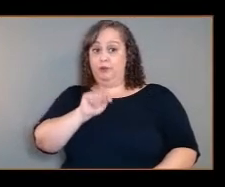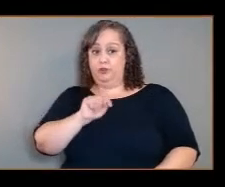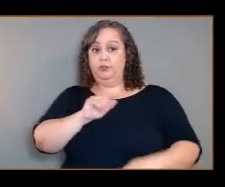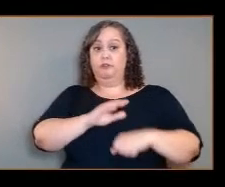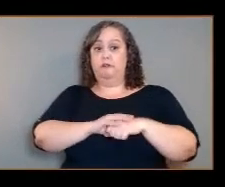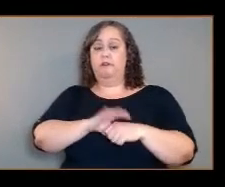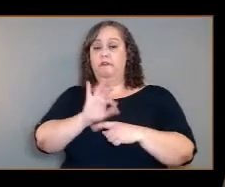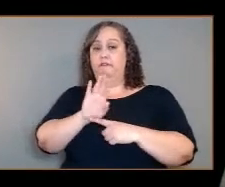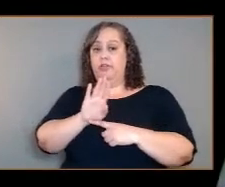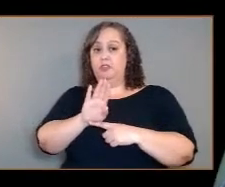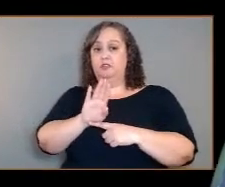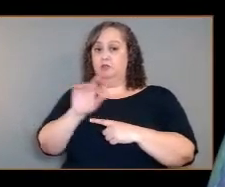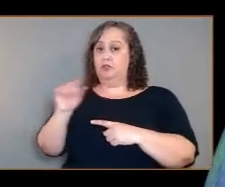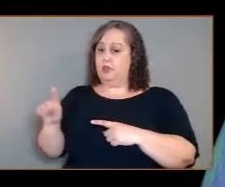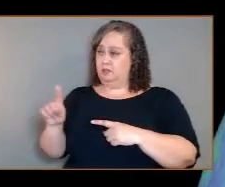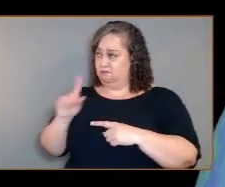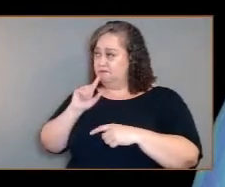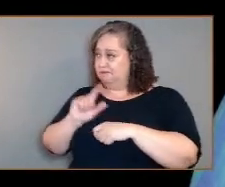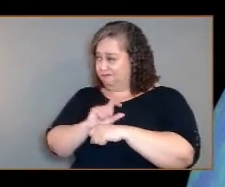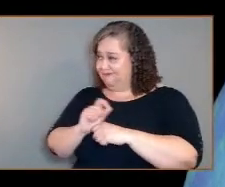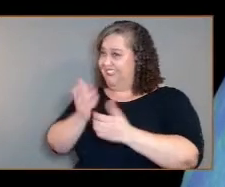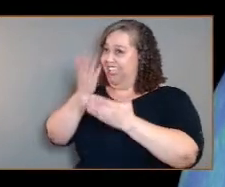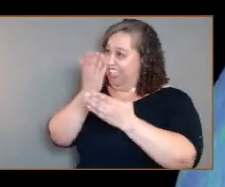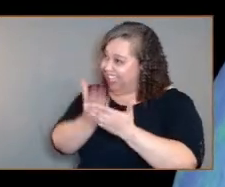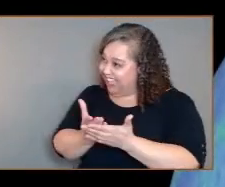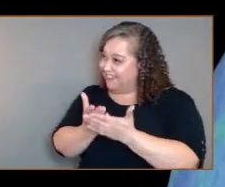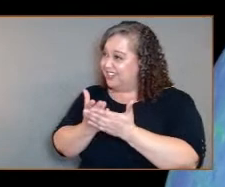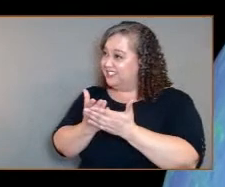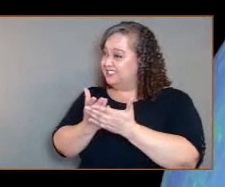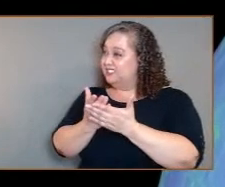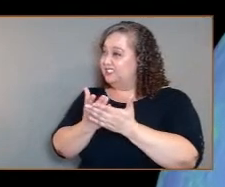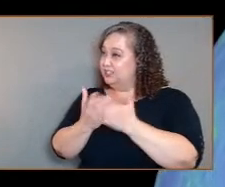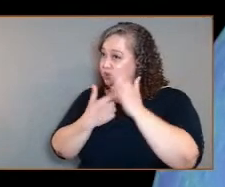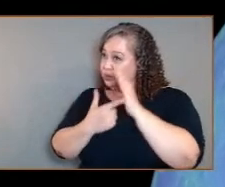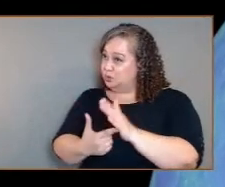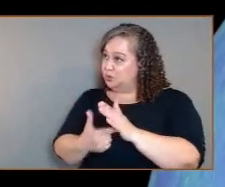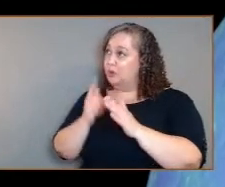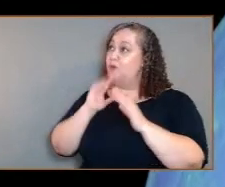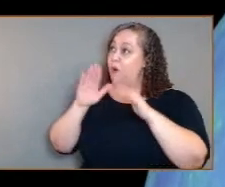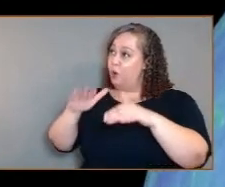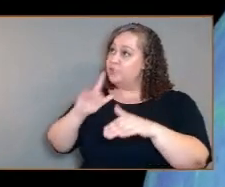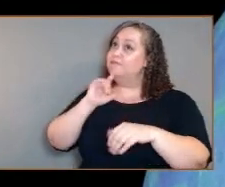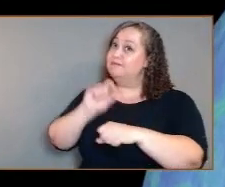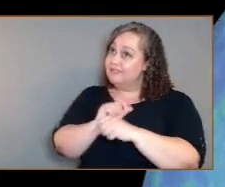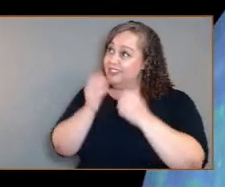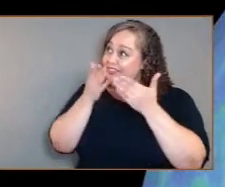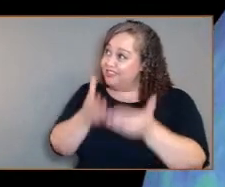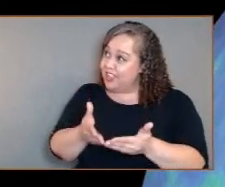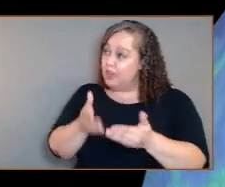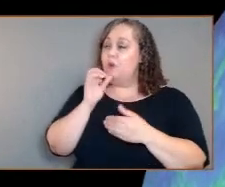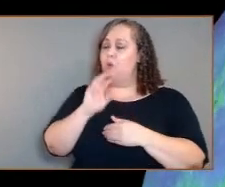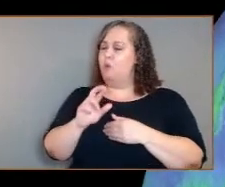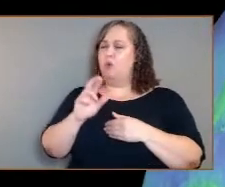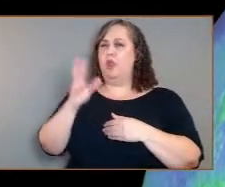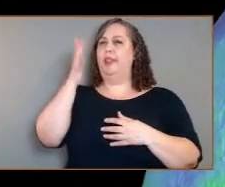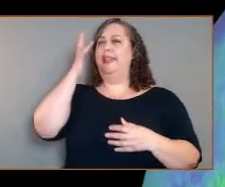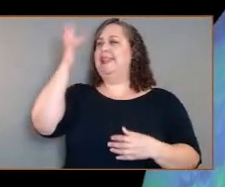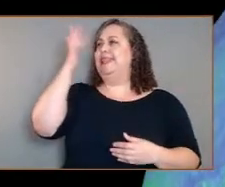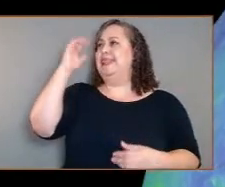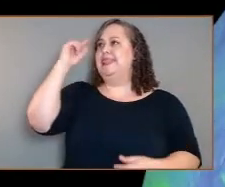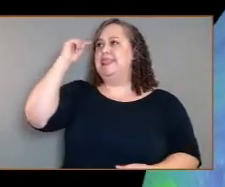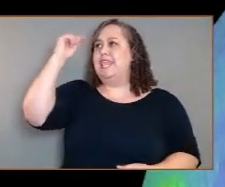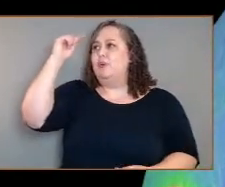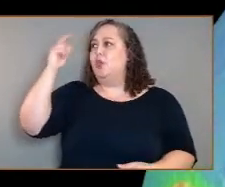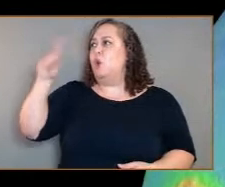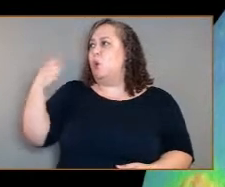or are they theoretical? Actually, take it back. I think either of can answer that and Da Vinci is looking for oceans. So I may toss this one to Dr.